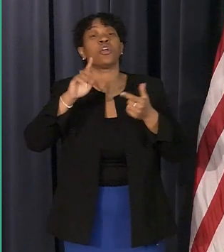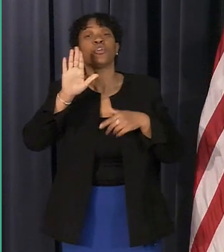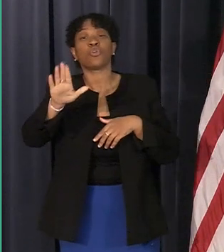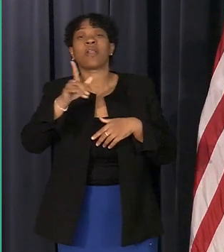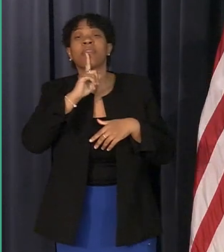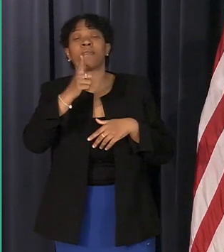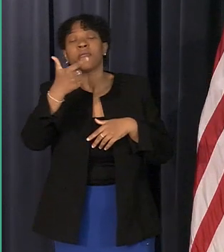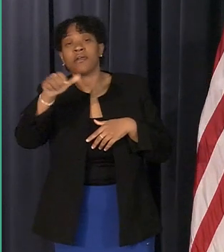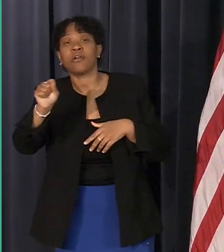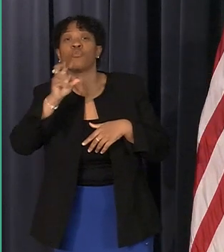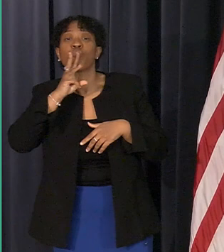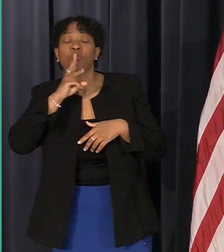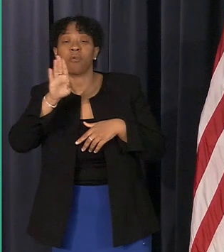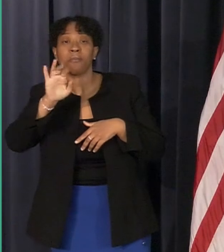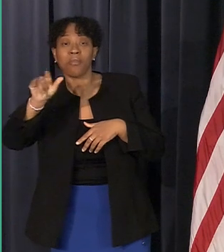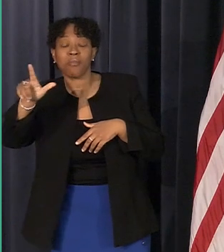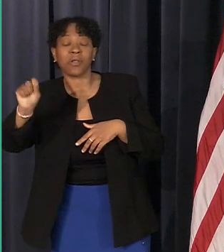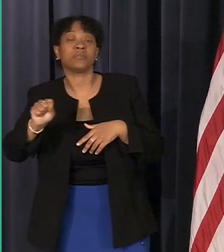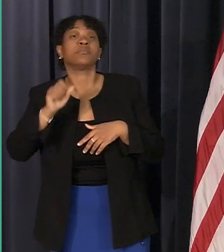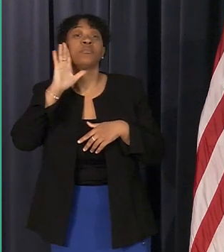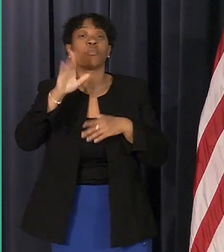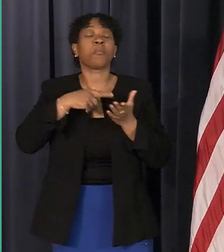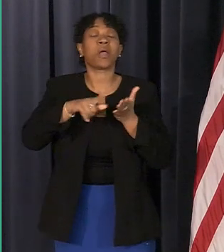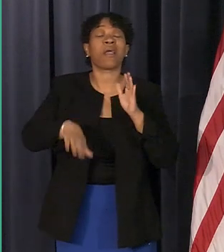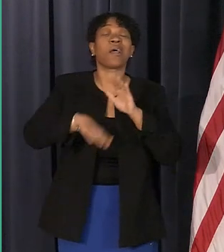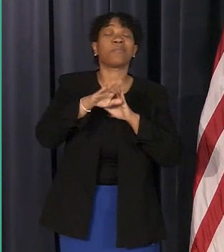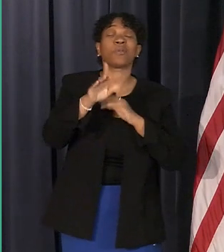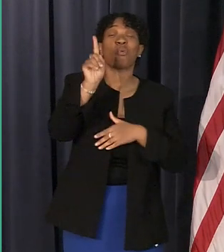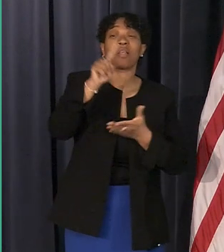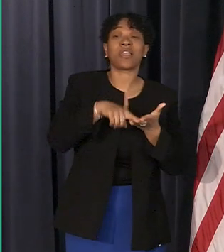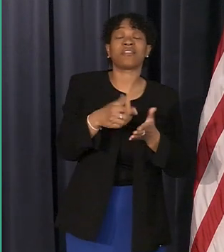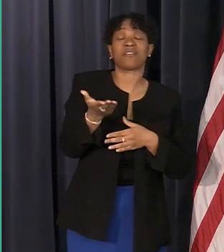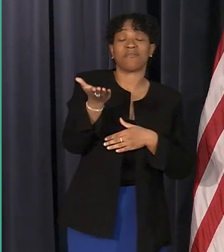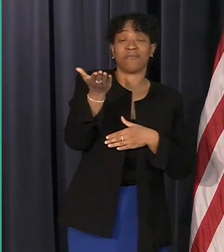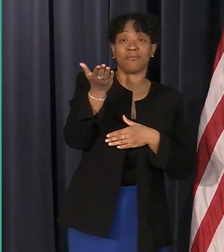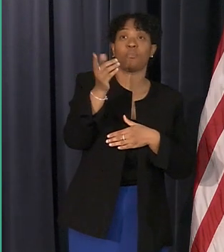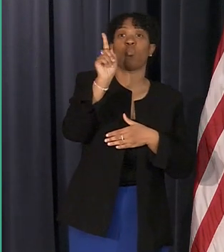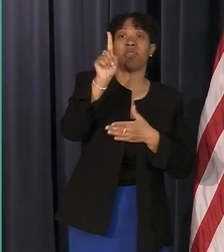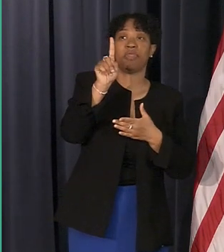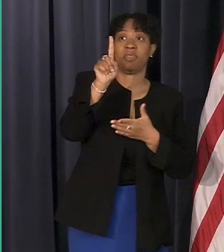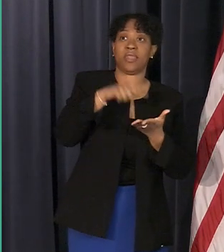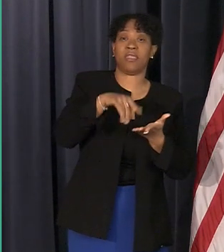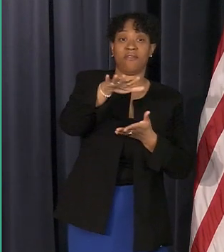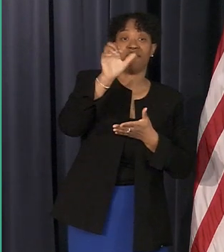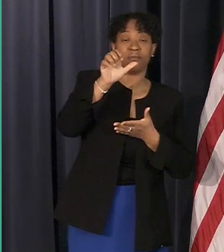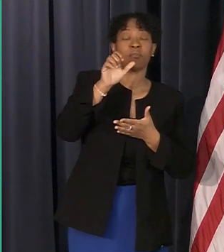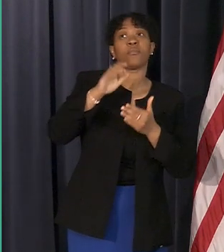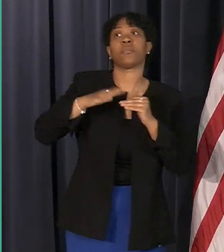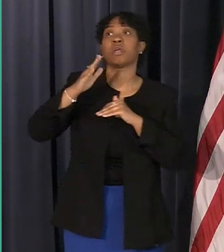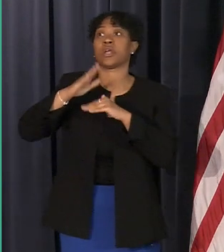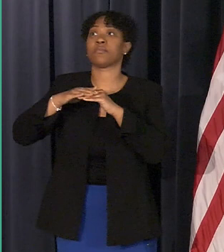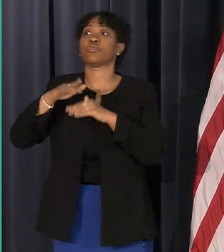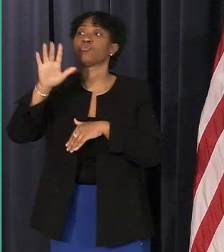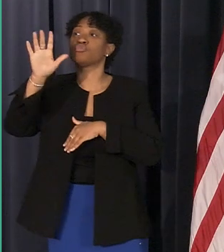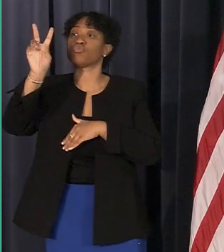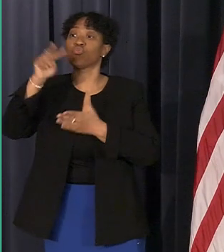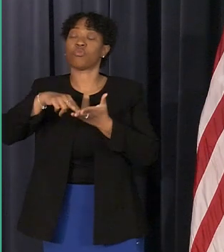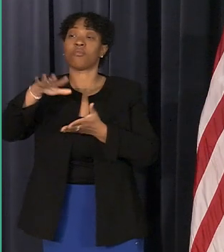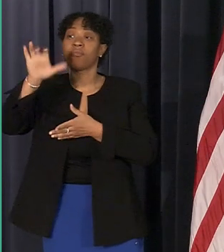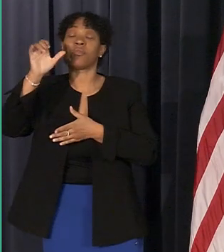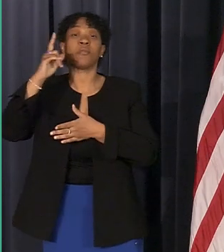it will pay up to fifteen hundred dollars to twenty five hundred dollars based on your household size